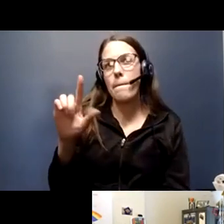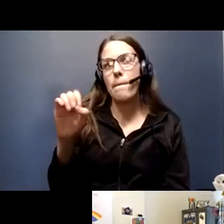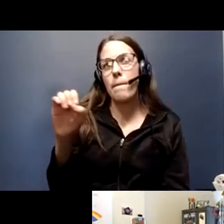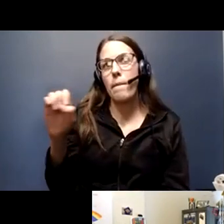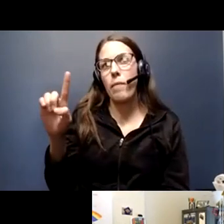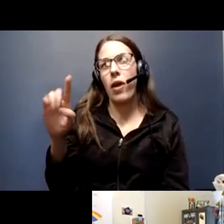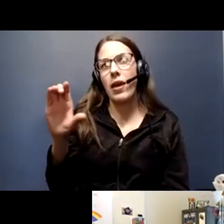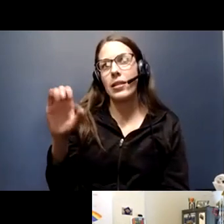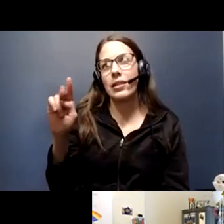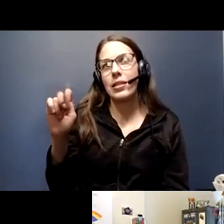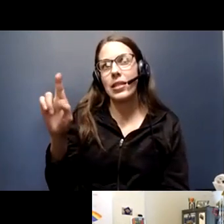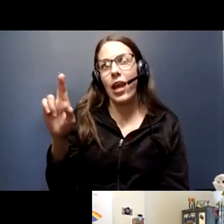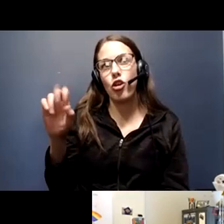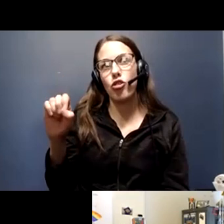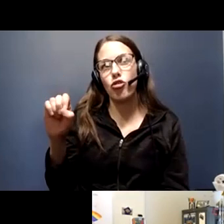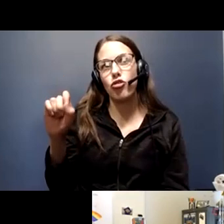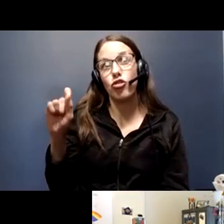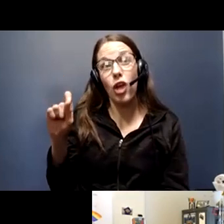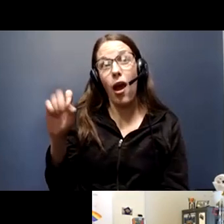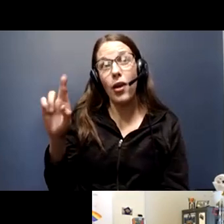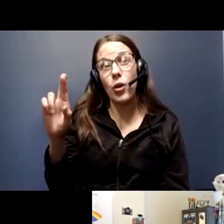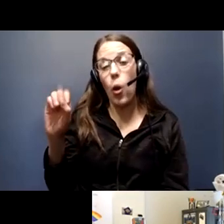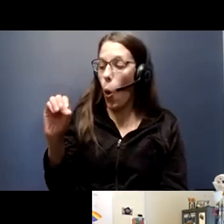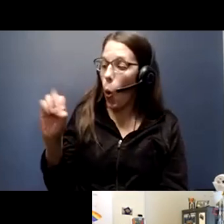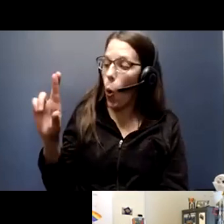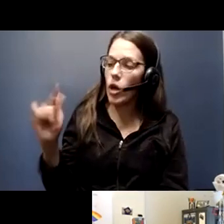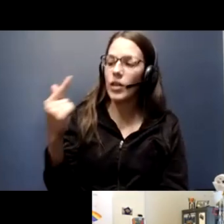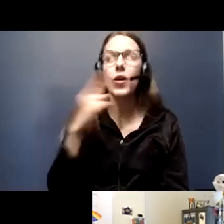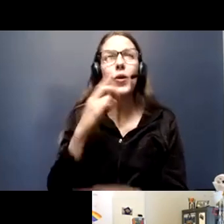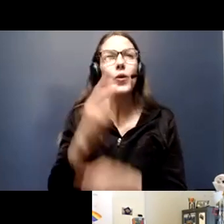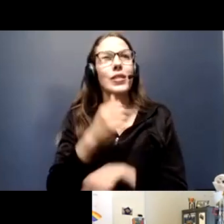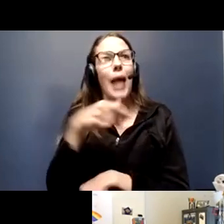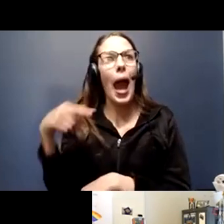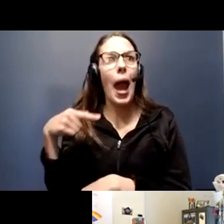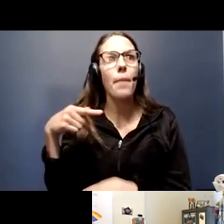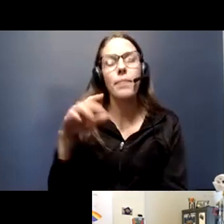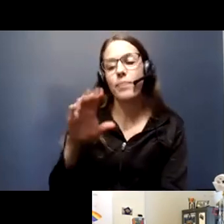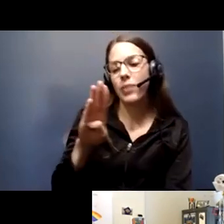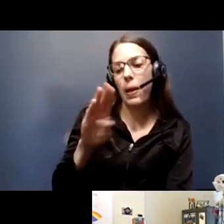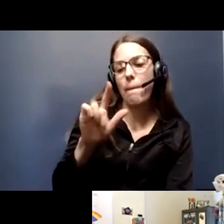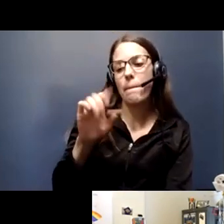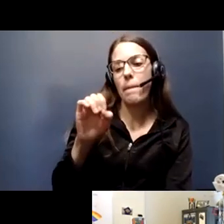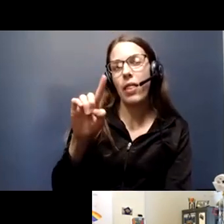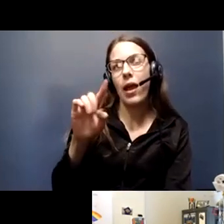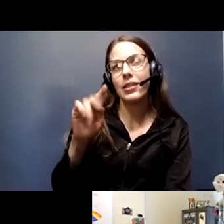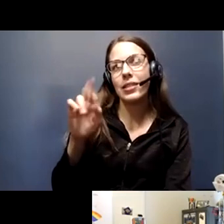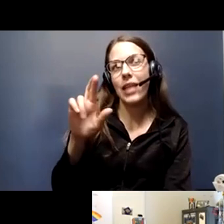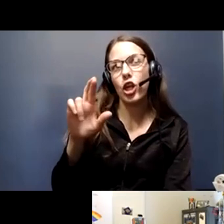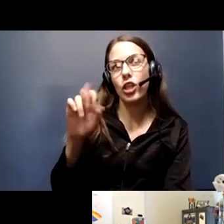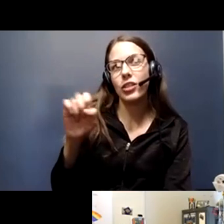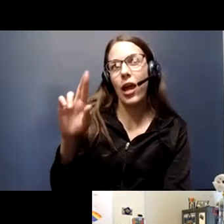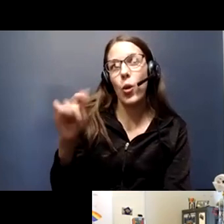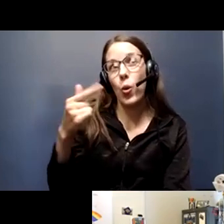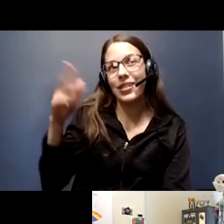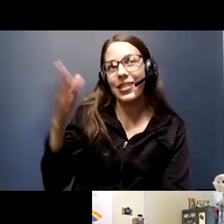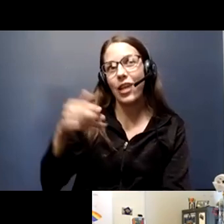or also use our blood center mobile app, which is bloodcenter.org backslash app for app.